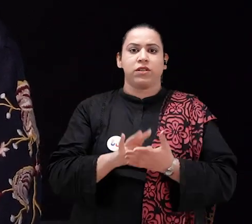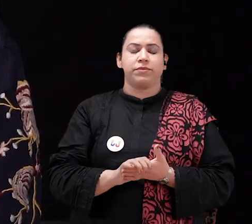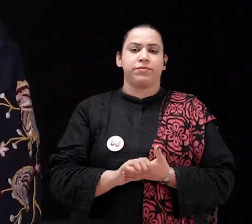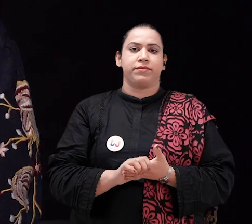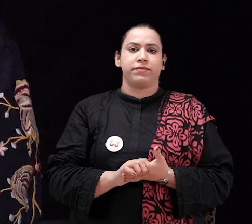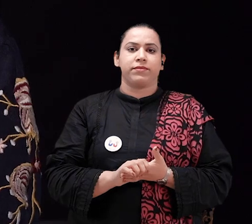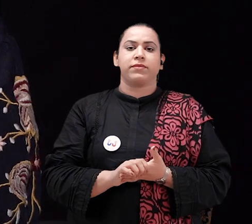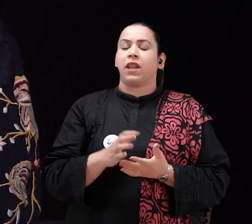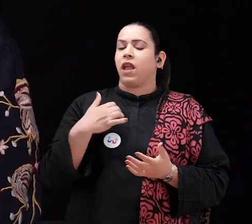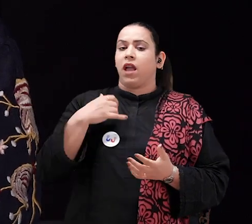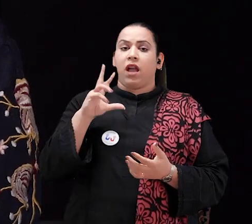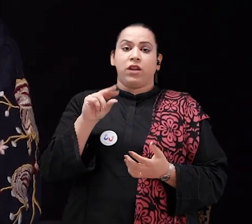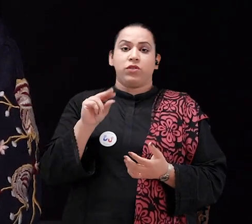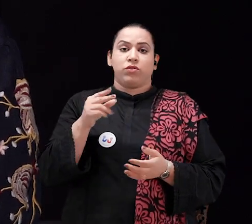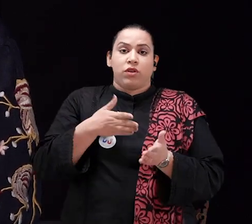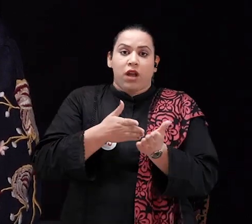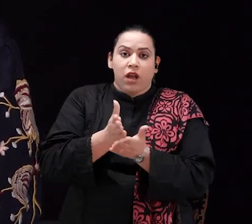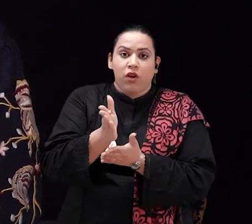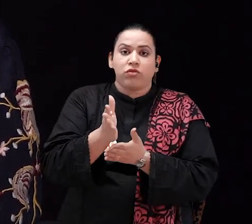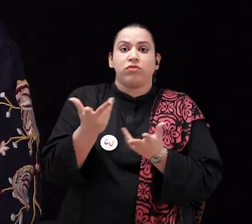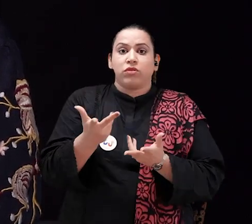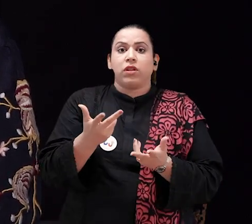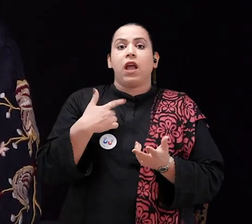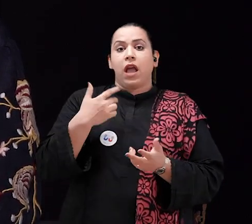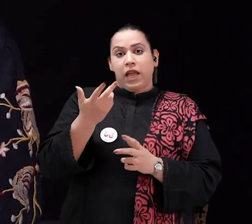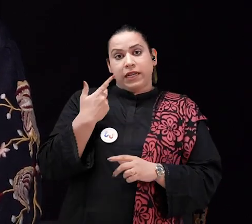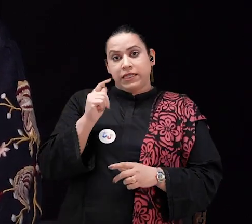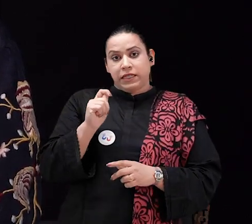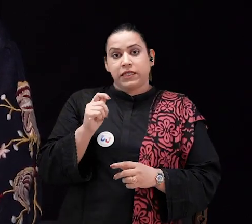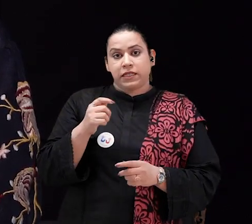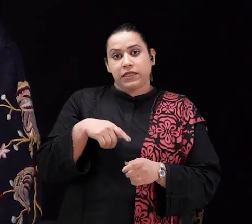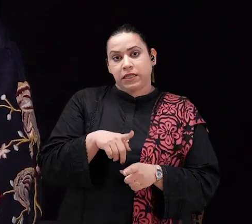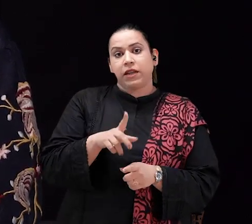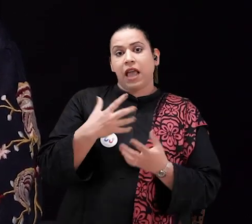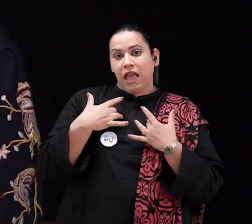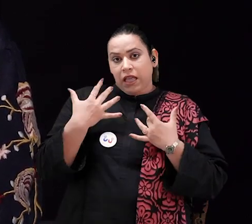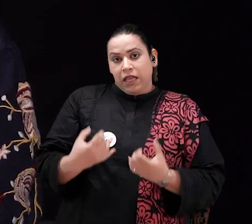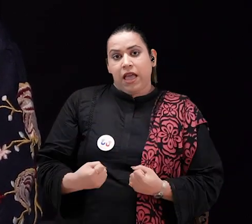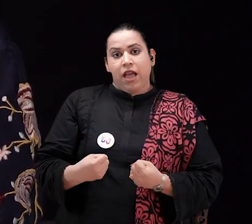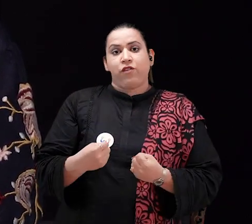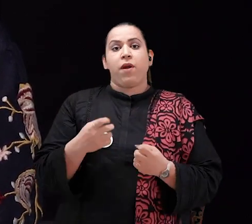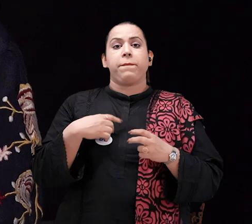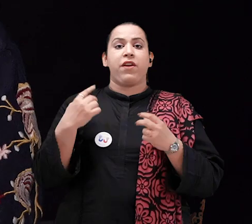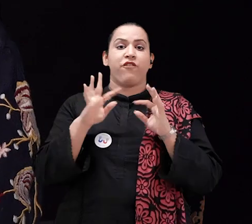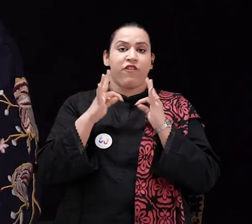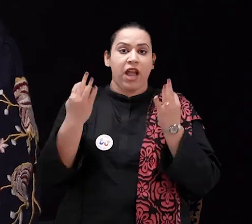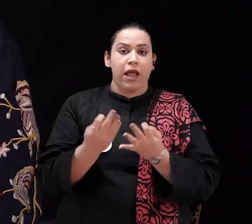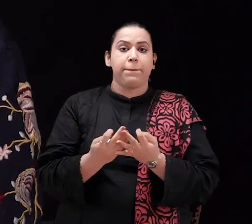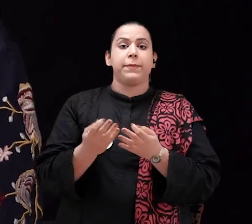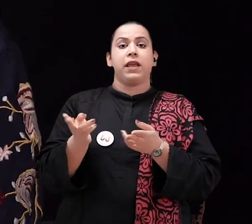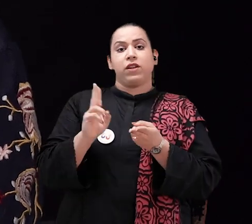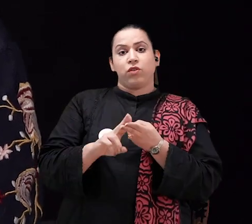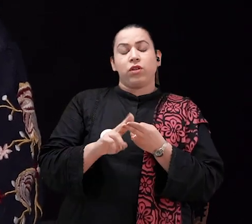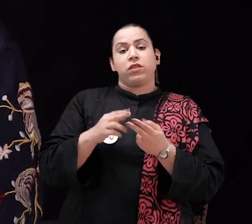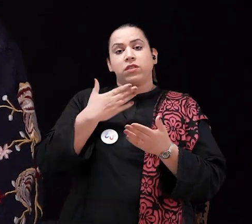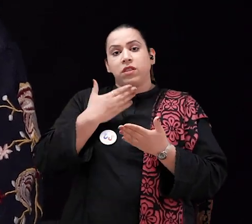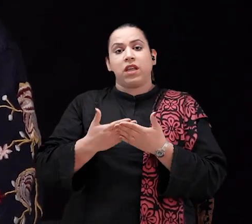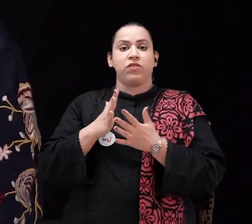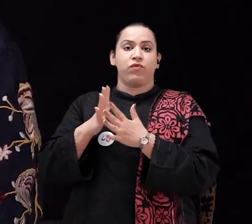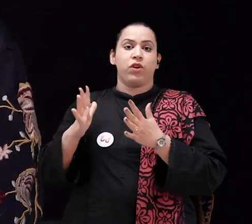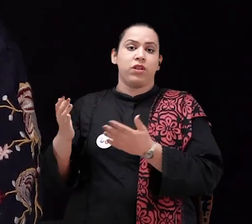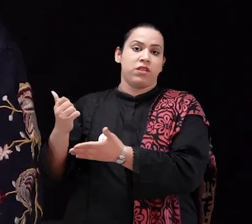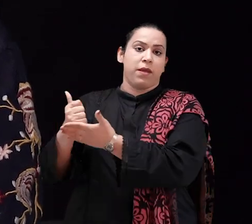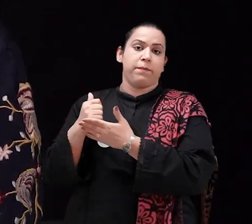frustration. I don't know how I got through it, but I did get through it and I have my family and